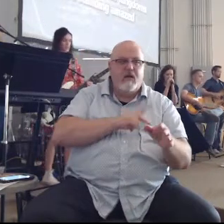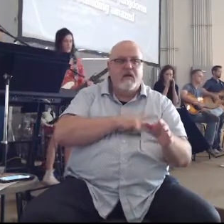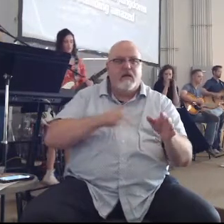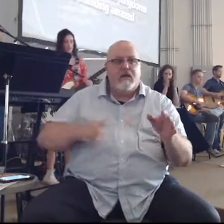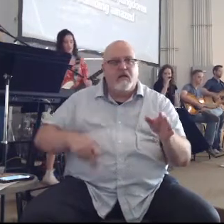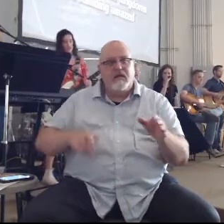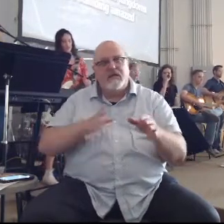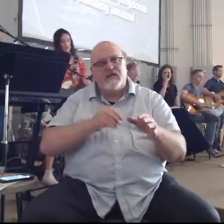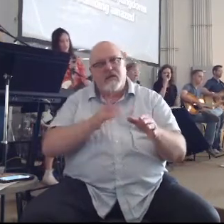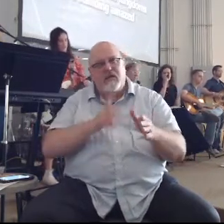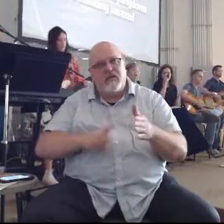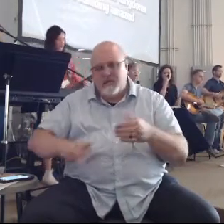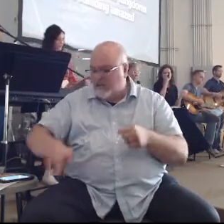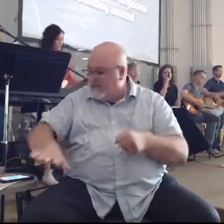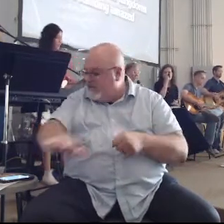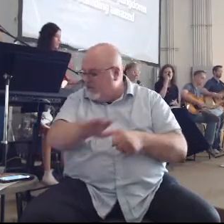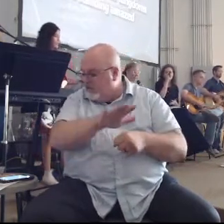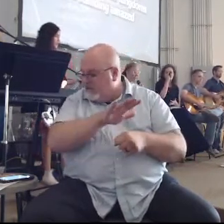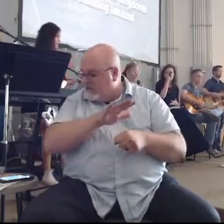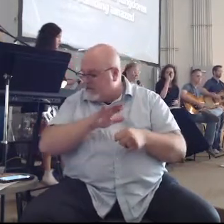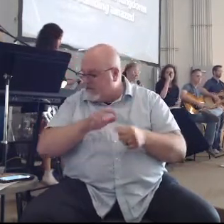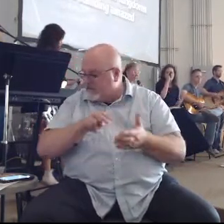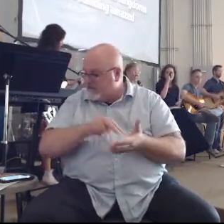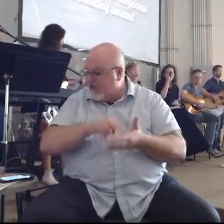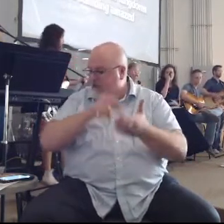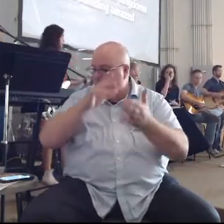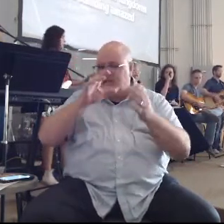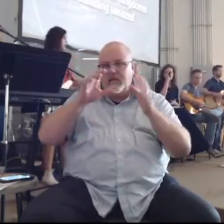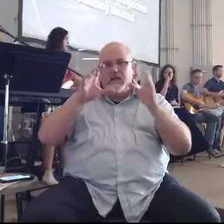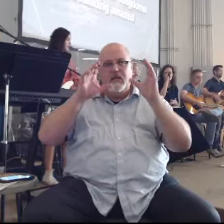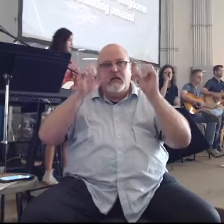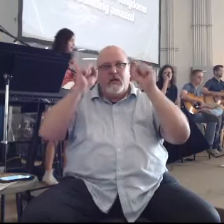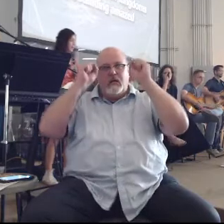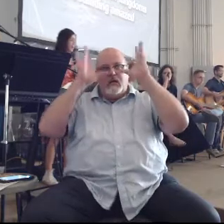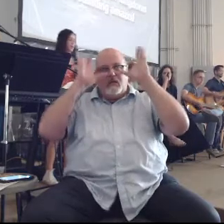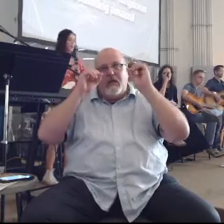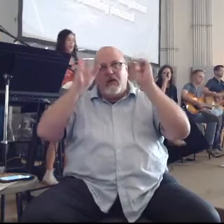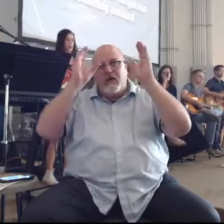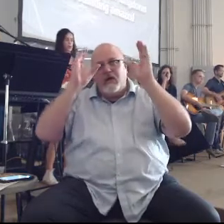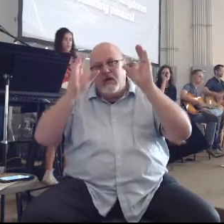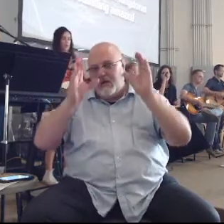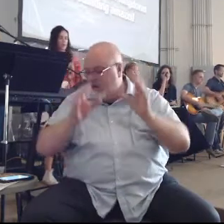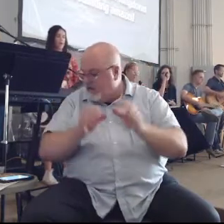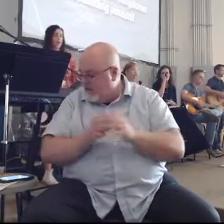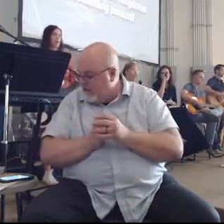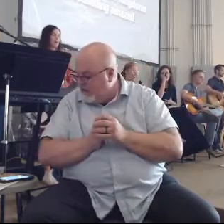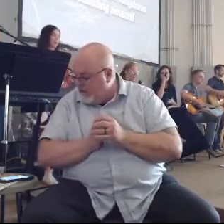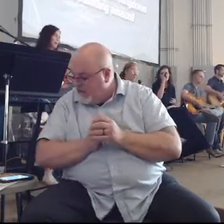Kings and their kingdoms A standing raise